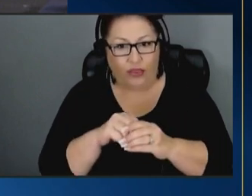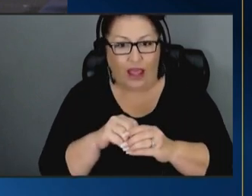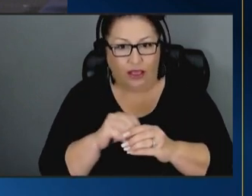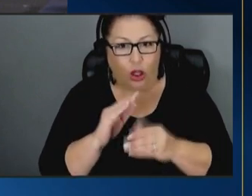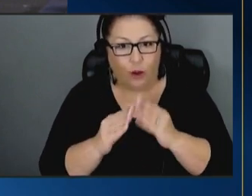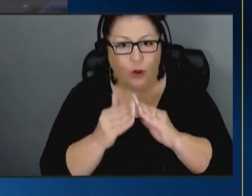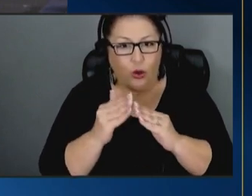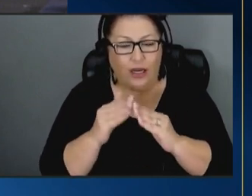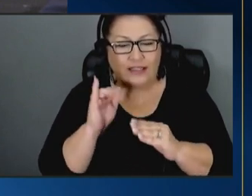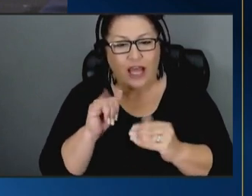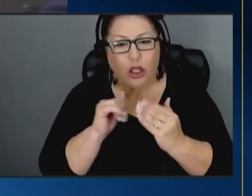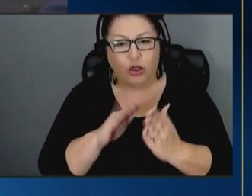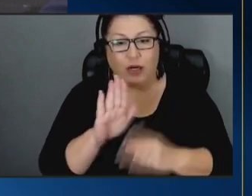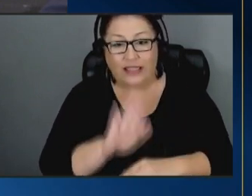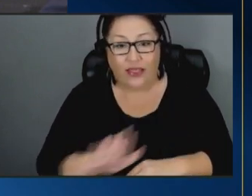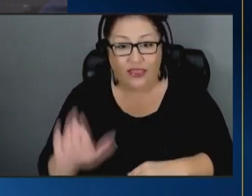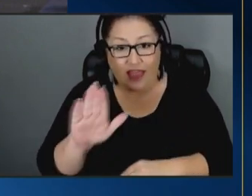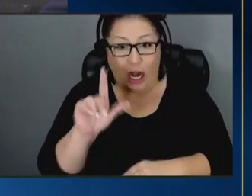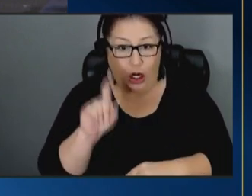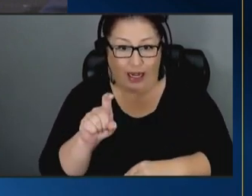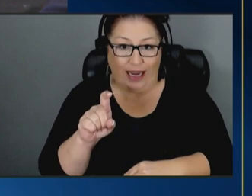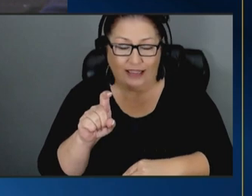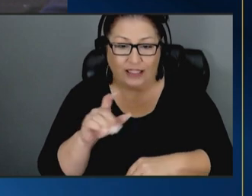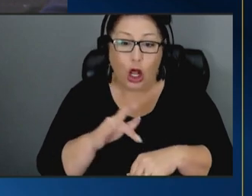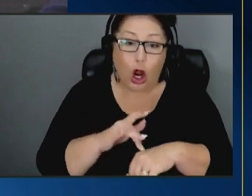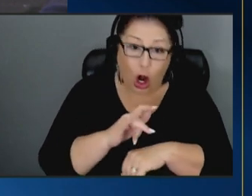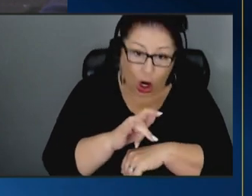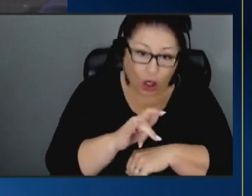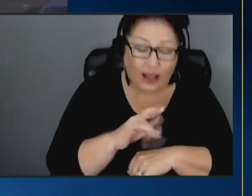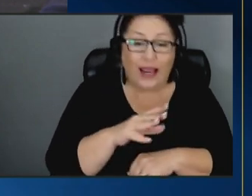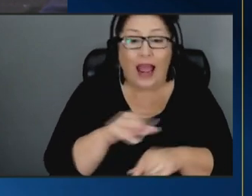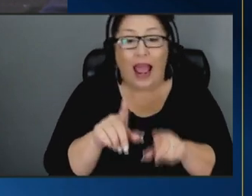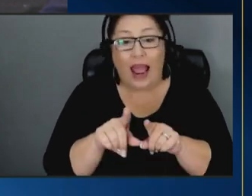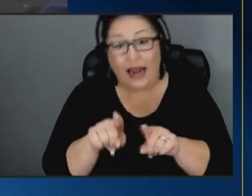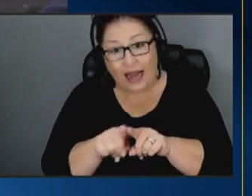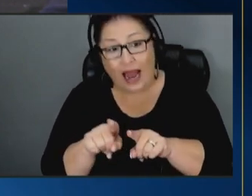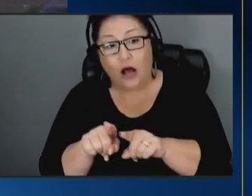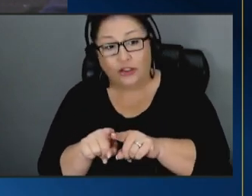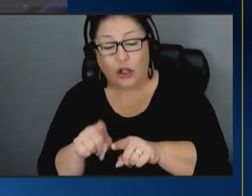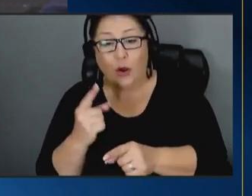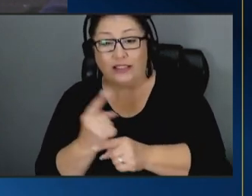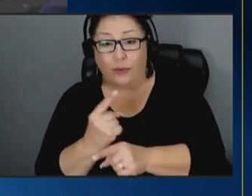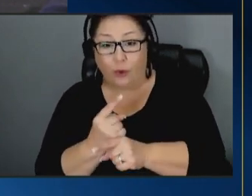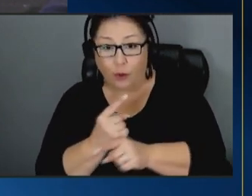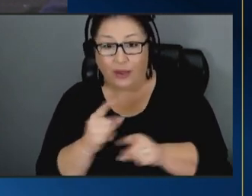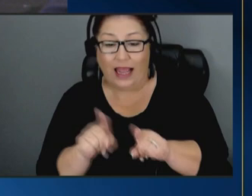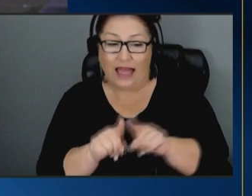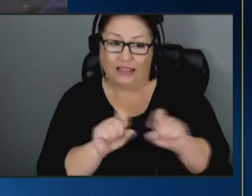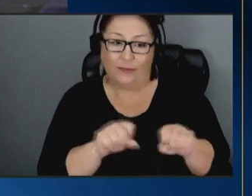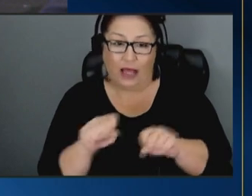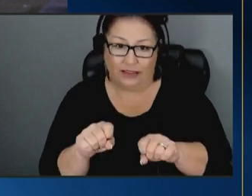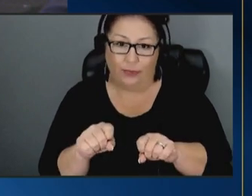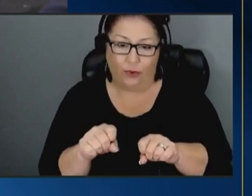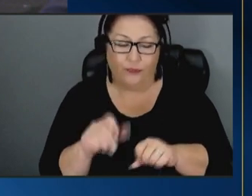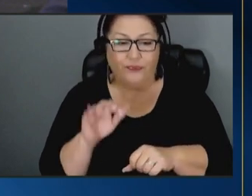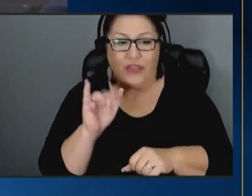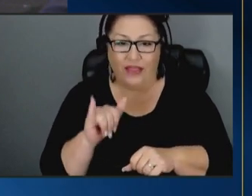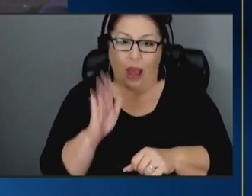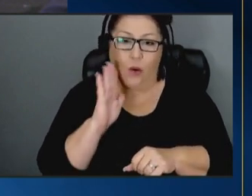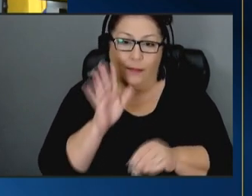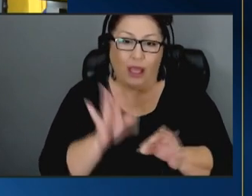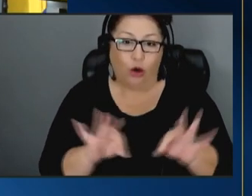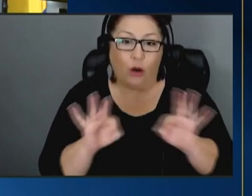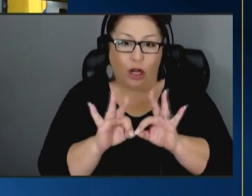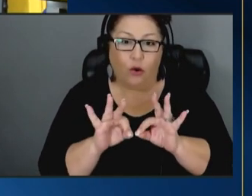you're addressing the needs uh as early and as appropriately as possible that sophistication i think will be critical moving forward